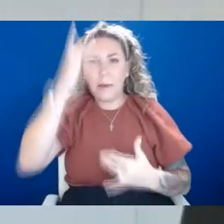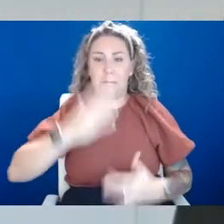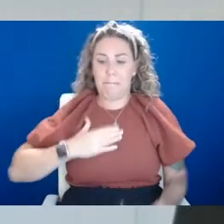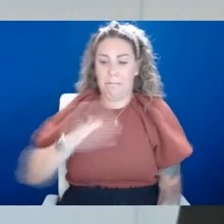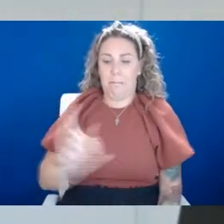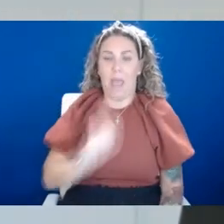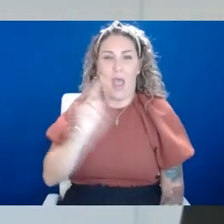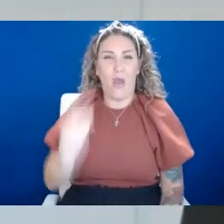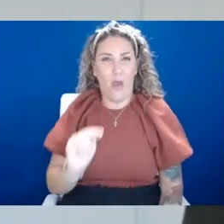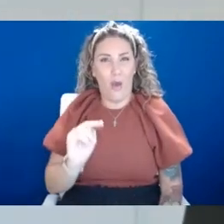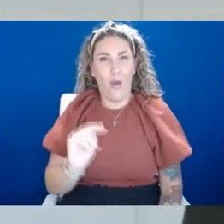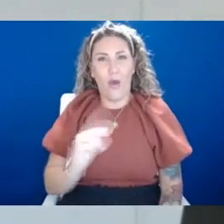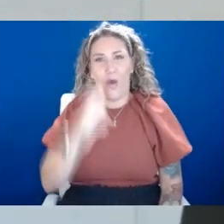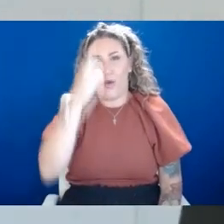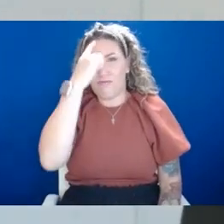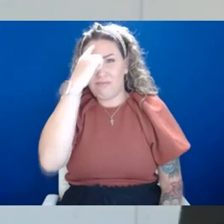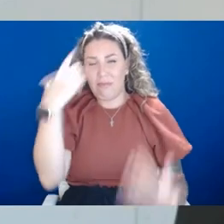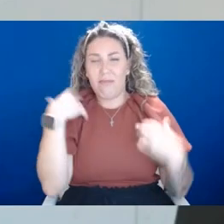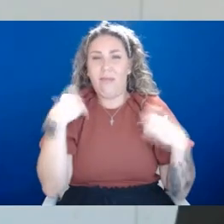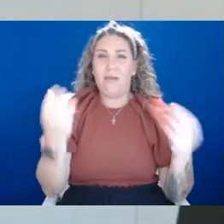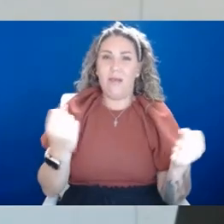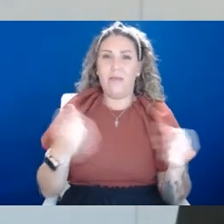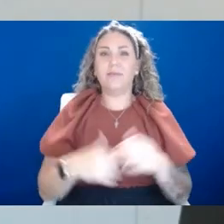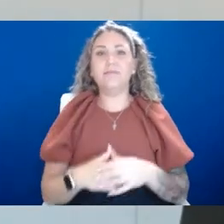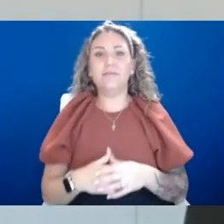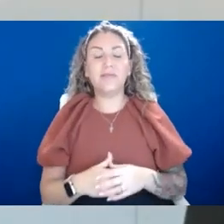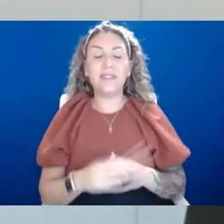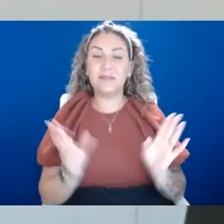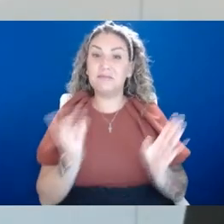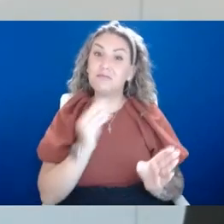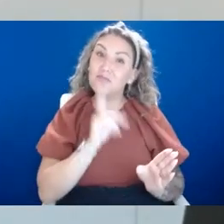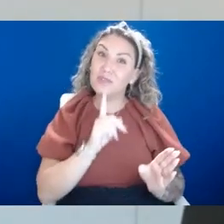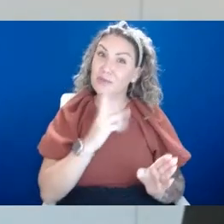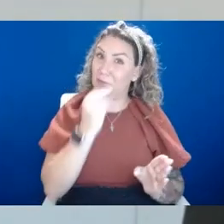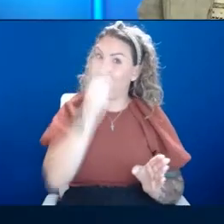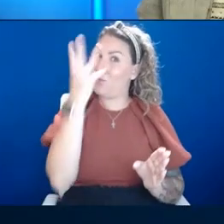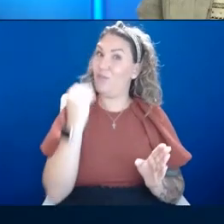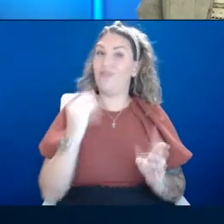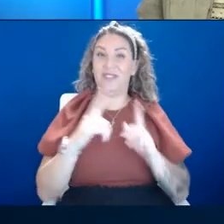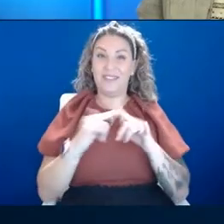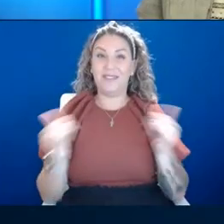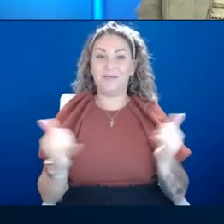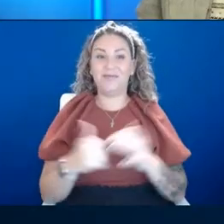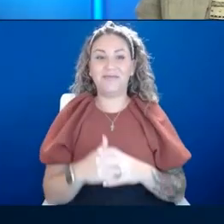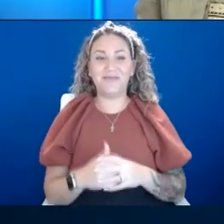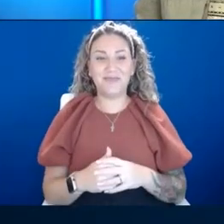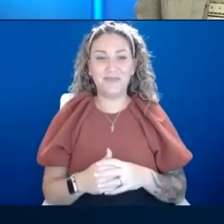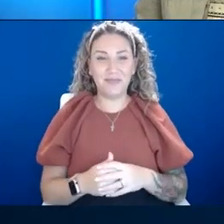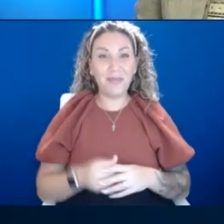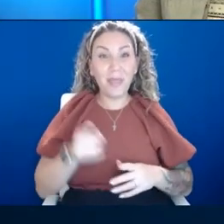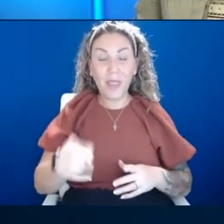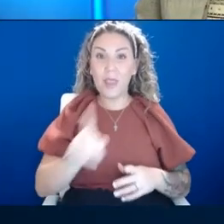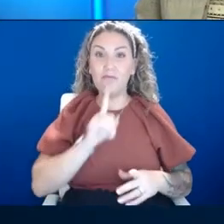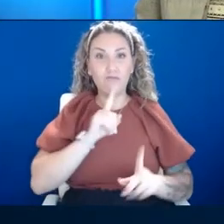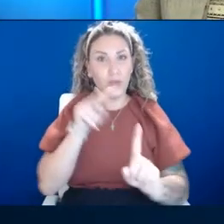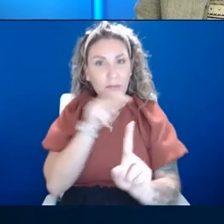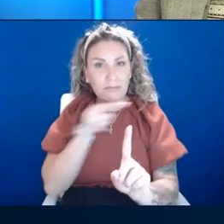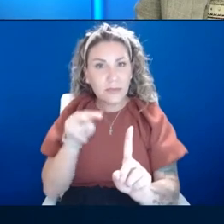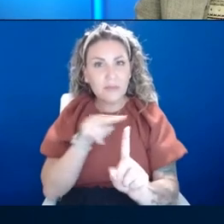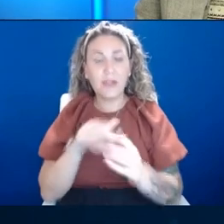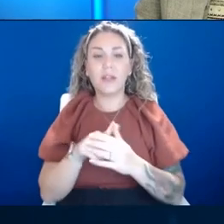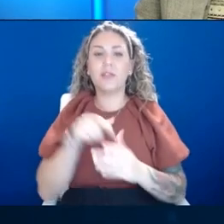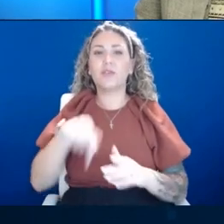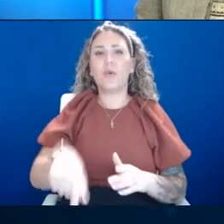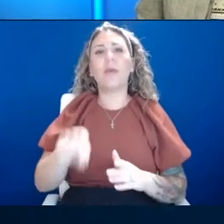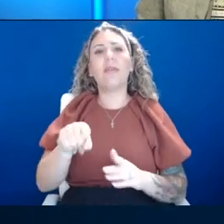illnesses, it's been a very beautiful process at the same time. Yeah, you have a true perspective. So this documentary plans to